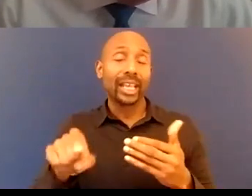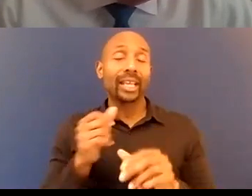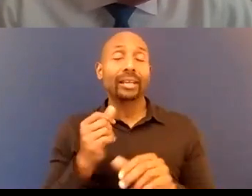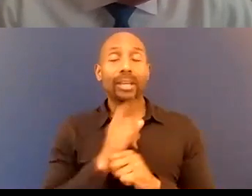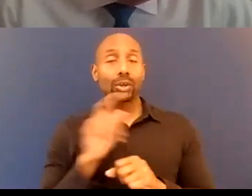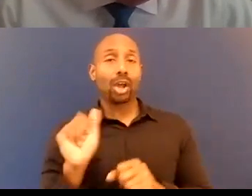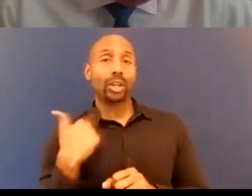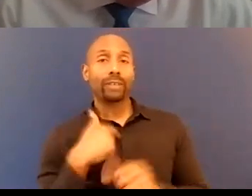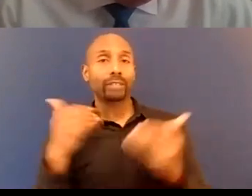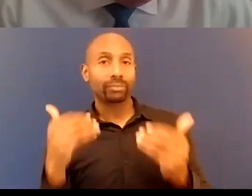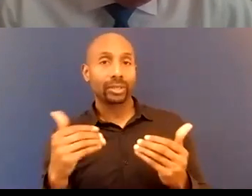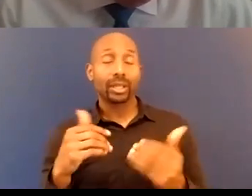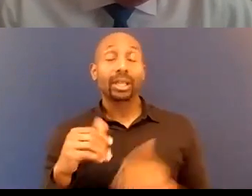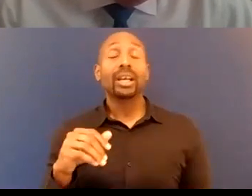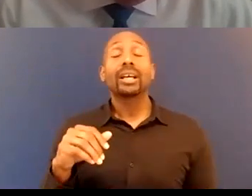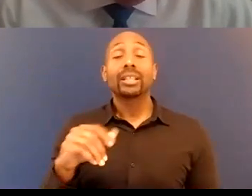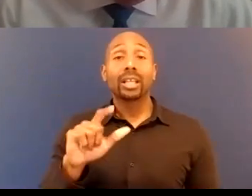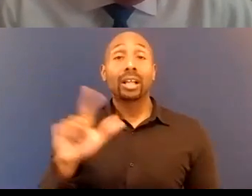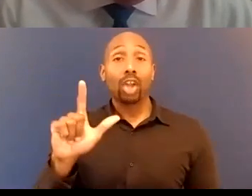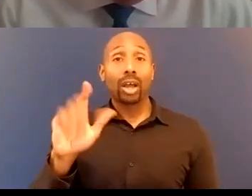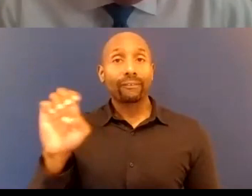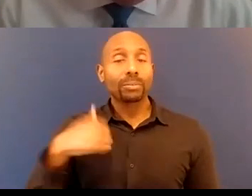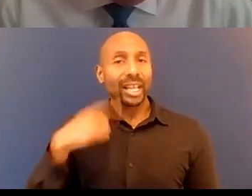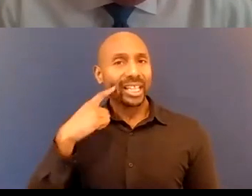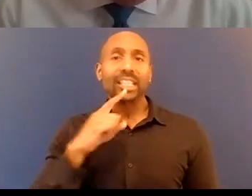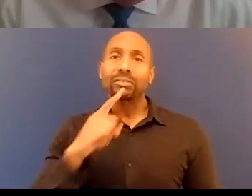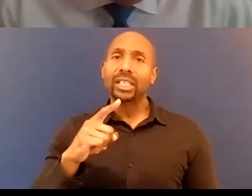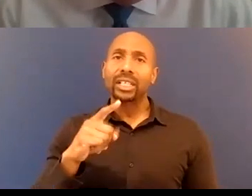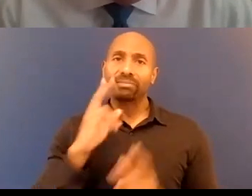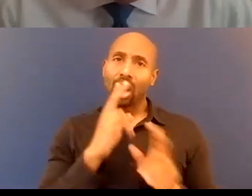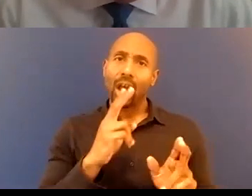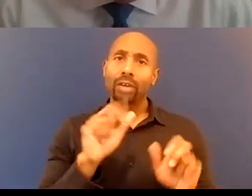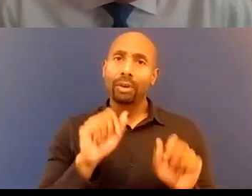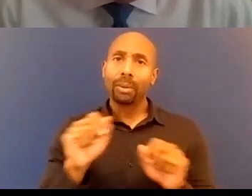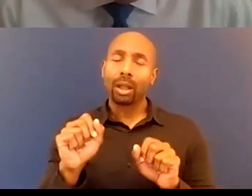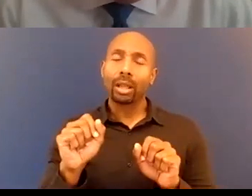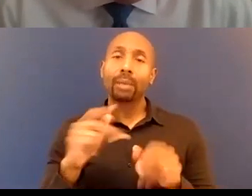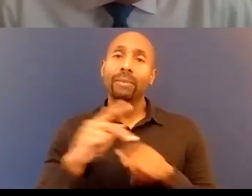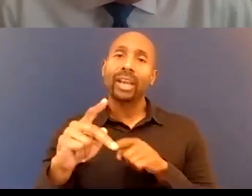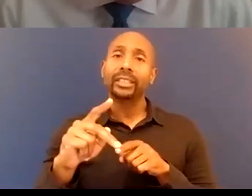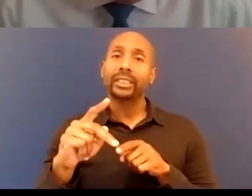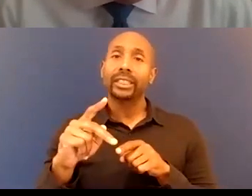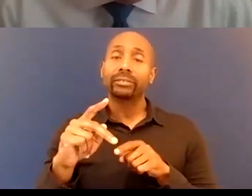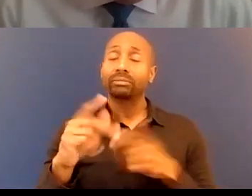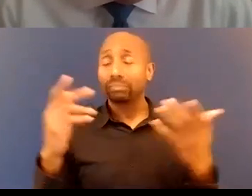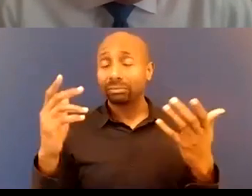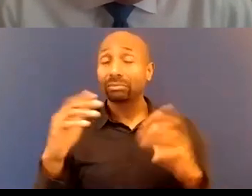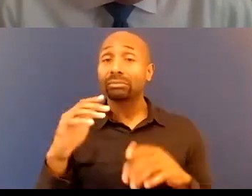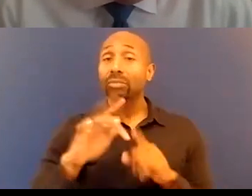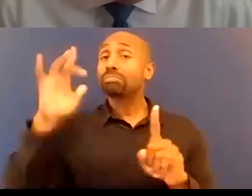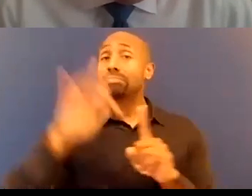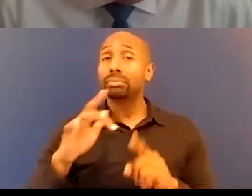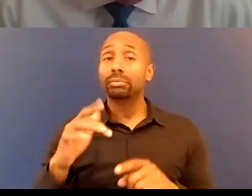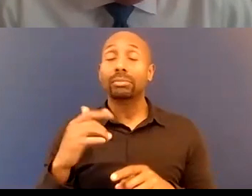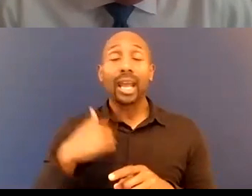of the earth and i do think that our communities do need and expect great policing and we expect police officers to